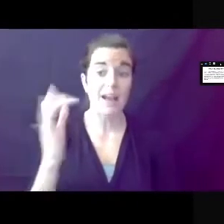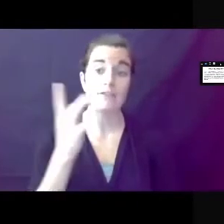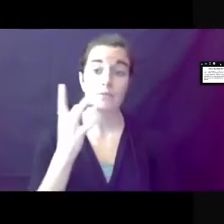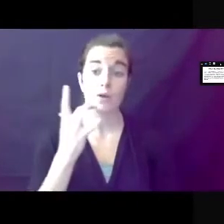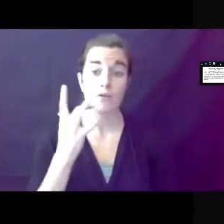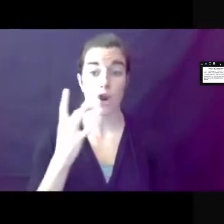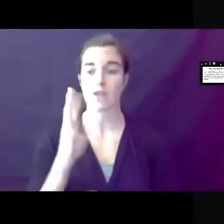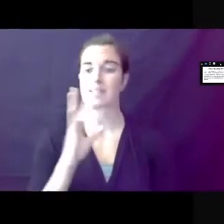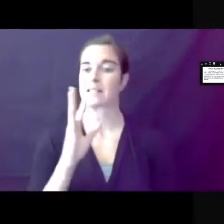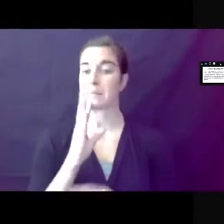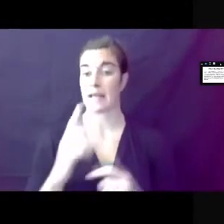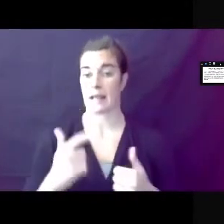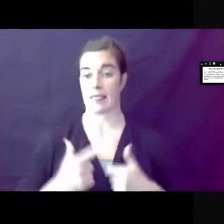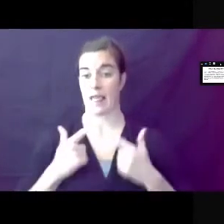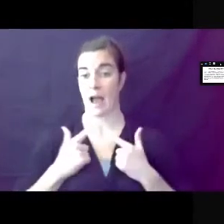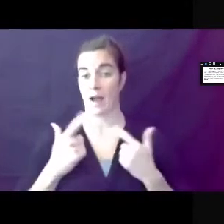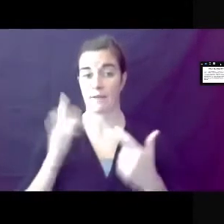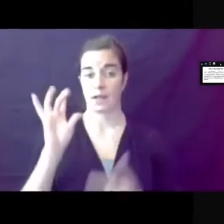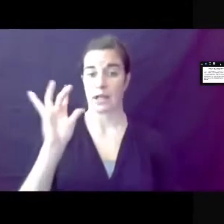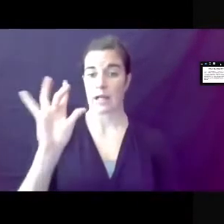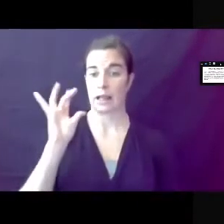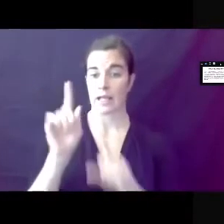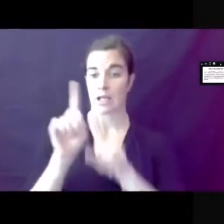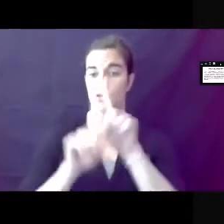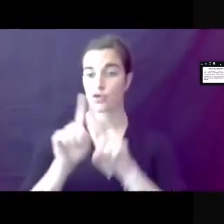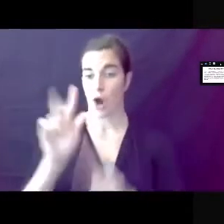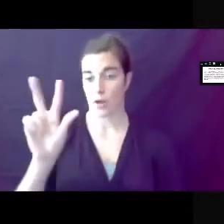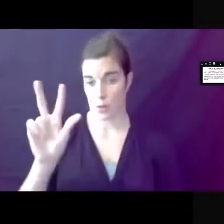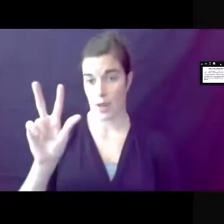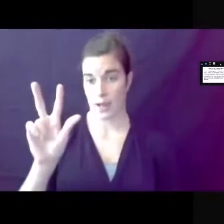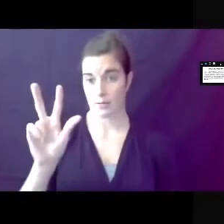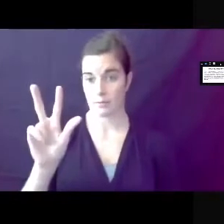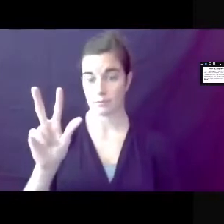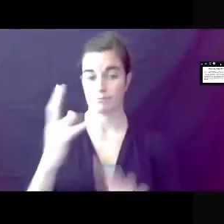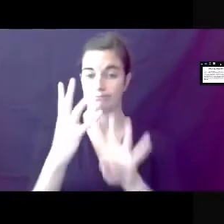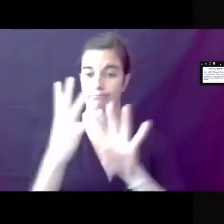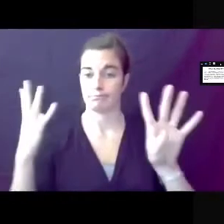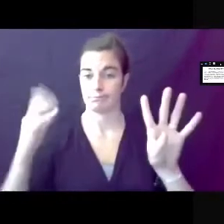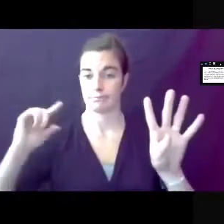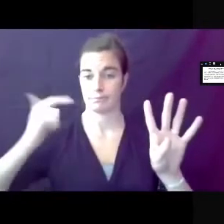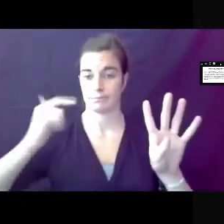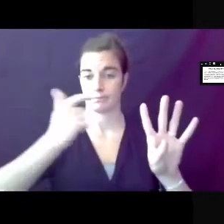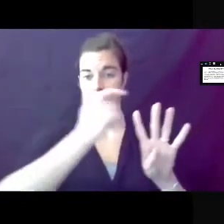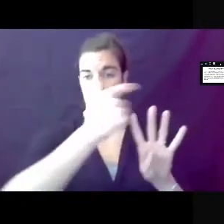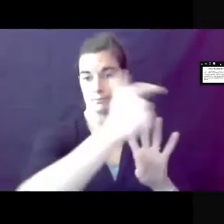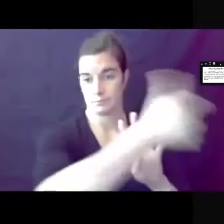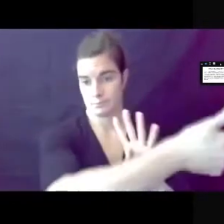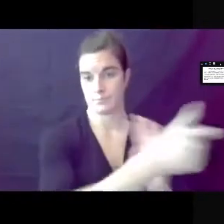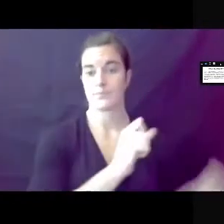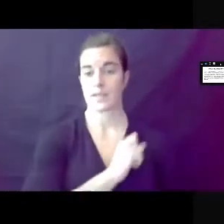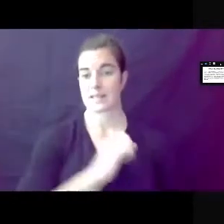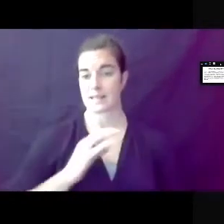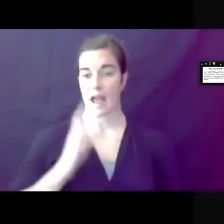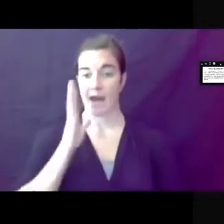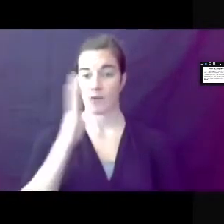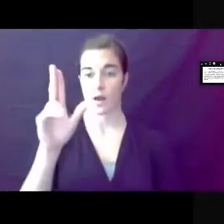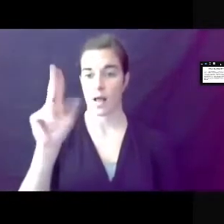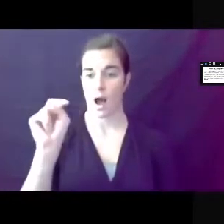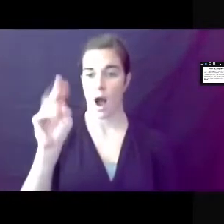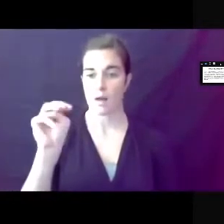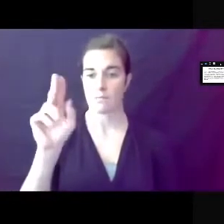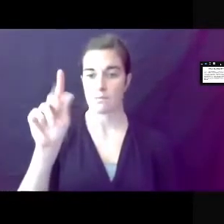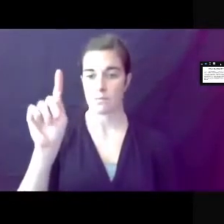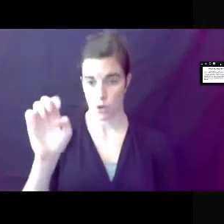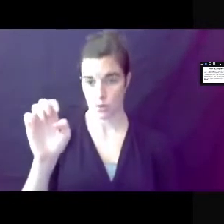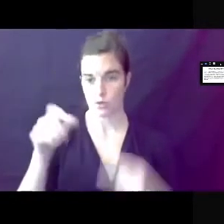live, you can press star 3 to be placed in the speaker queue. And staff will unmute callers during